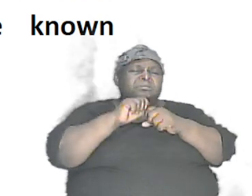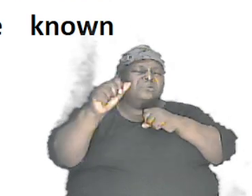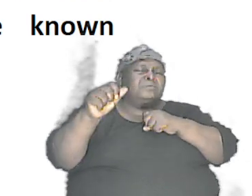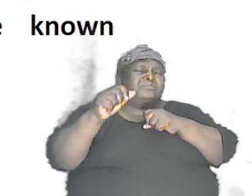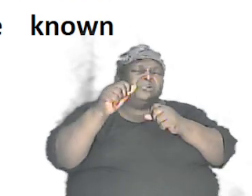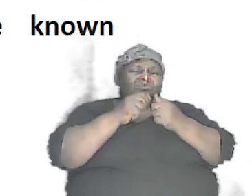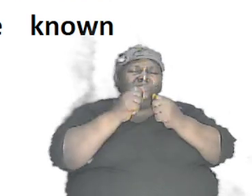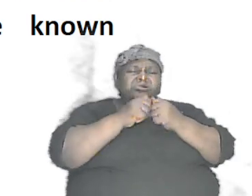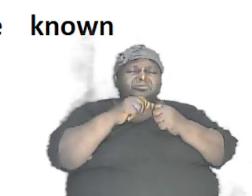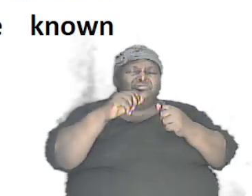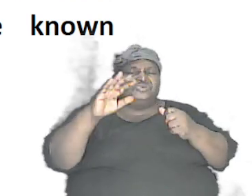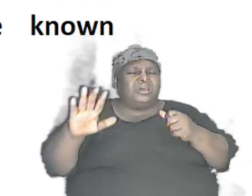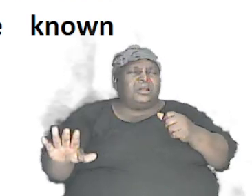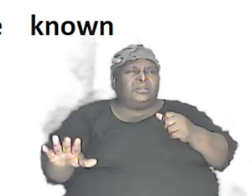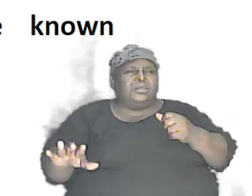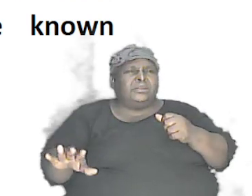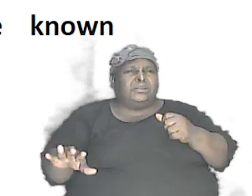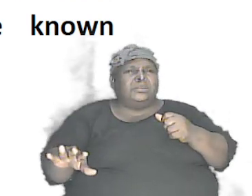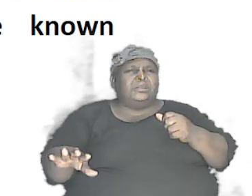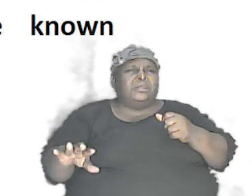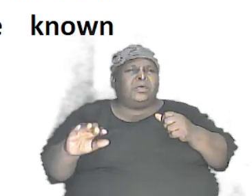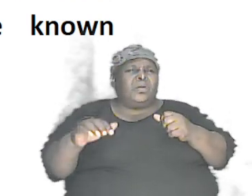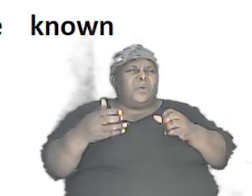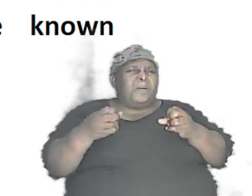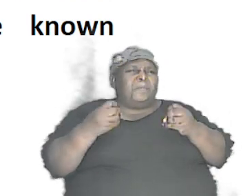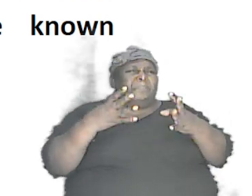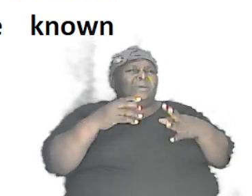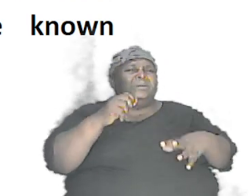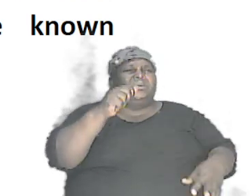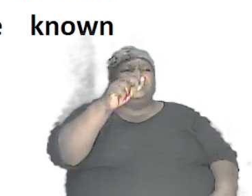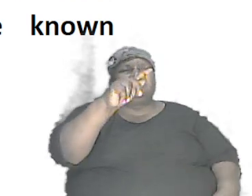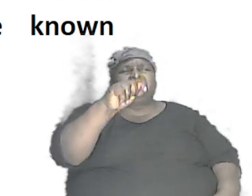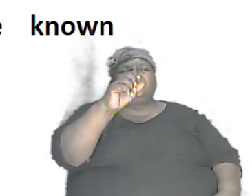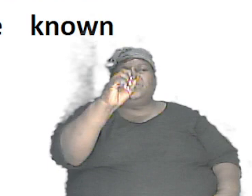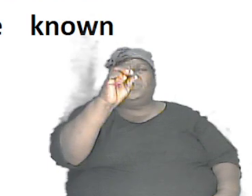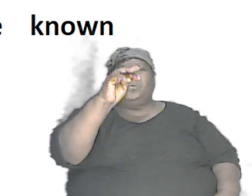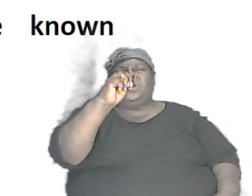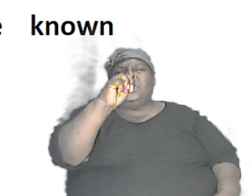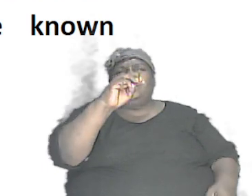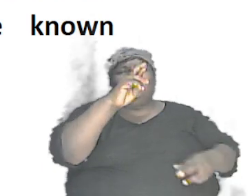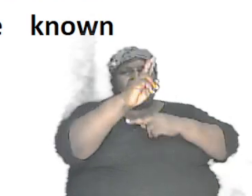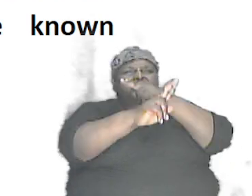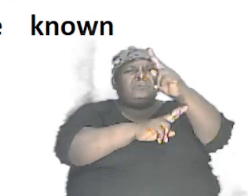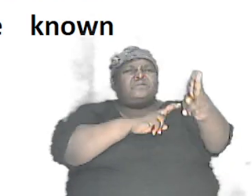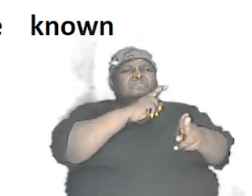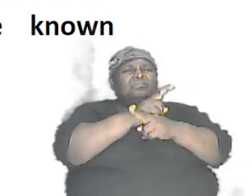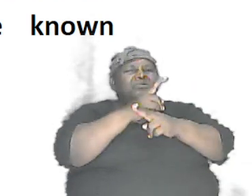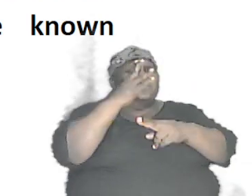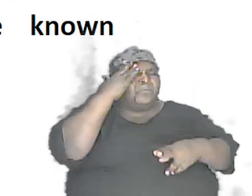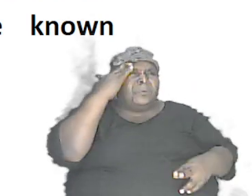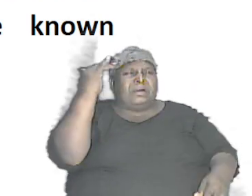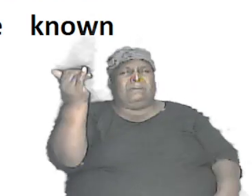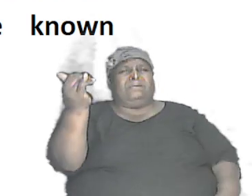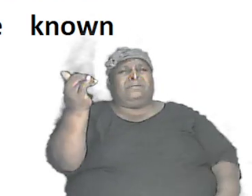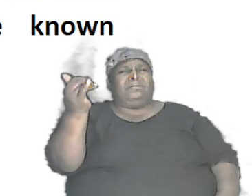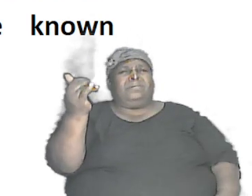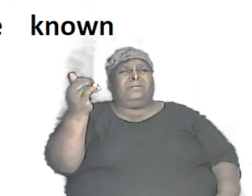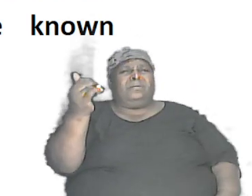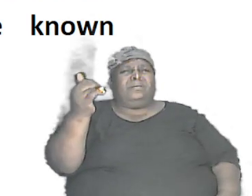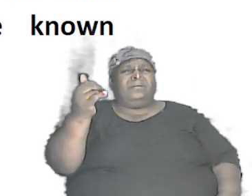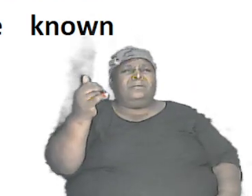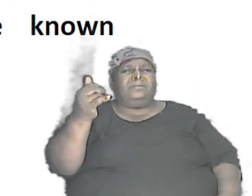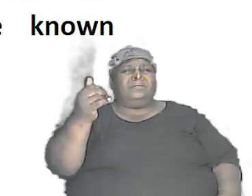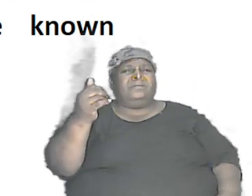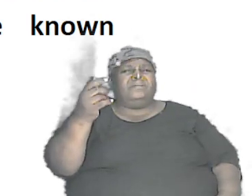do you know how many atoms there are in the universe and I am asking this question why why am I asking this question I am asking this question